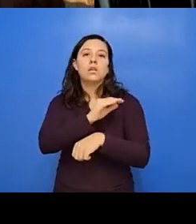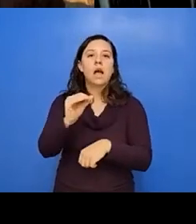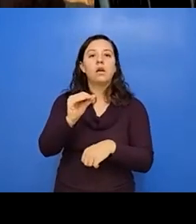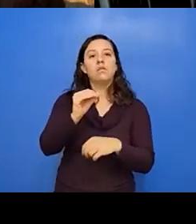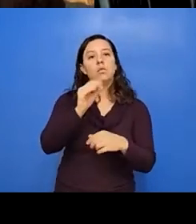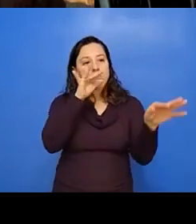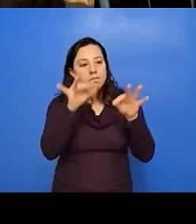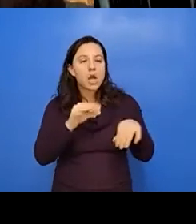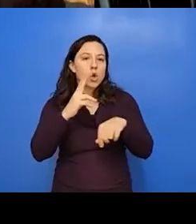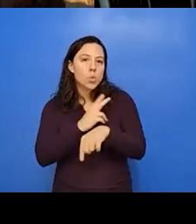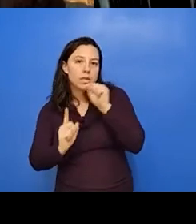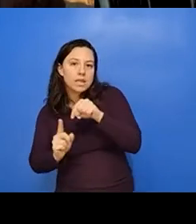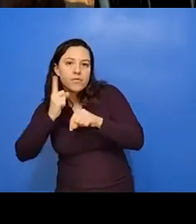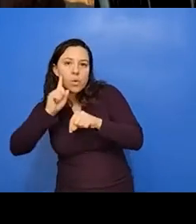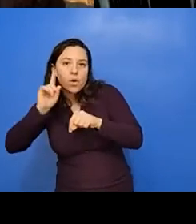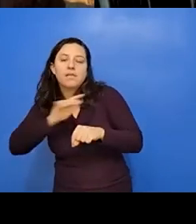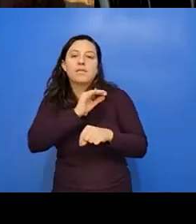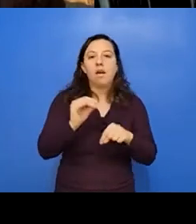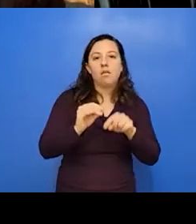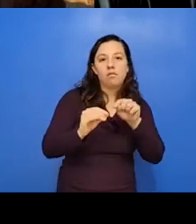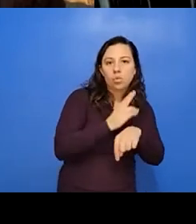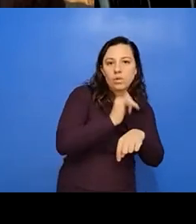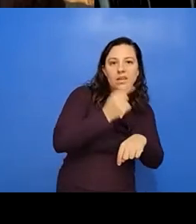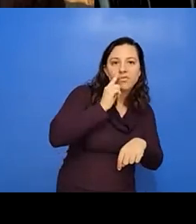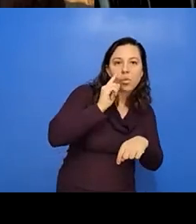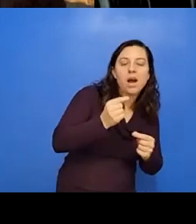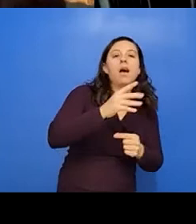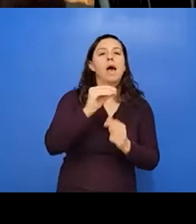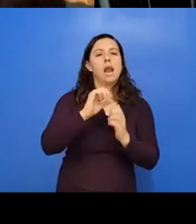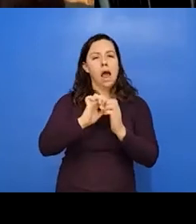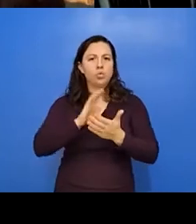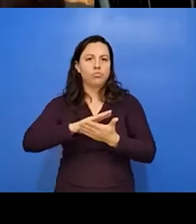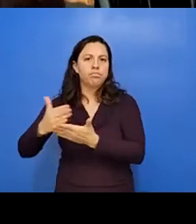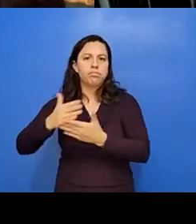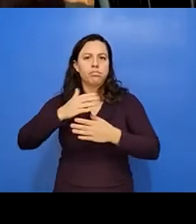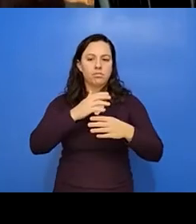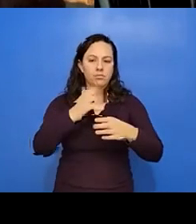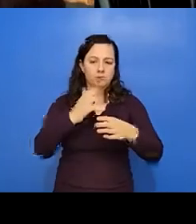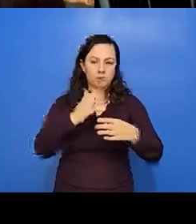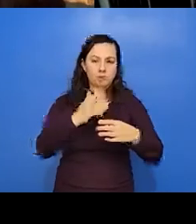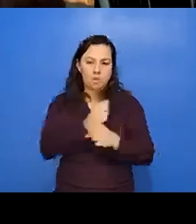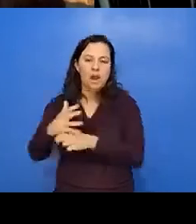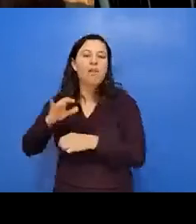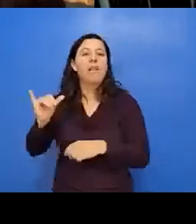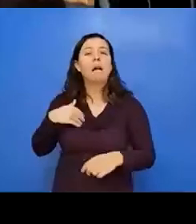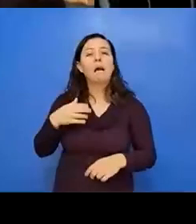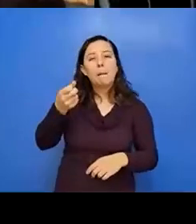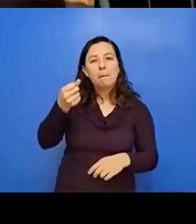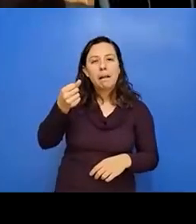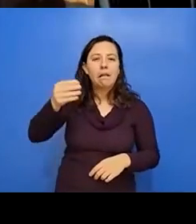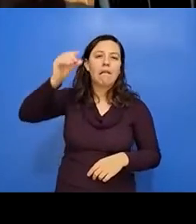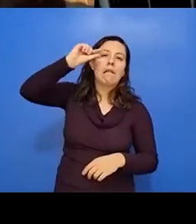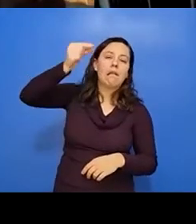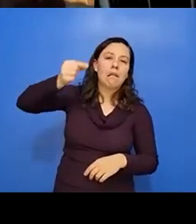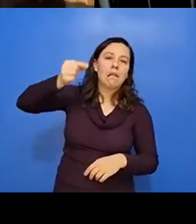and how to prepare it. Don't just take it off the ground and like milkweed you used in your eyes, but don't just take it off the ground and put it in your eyes. You could have to